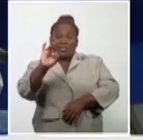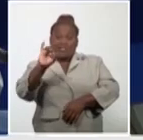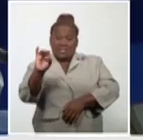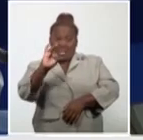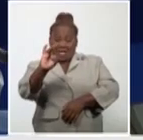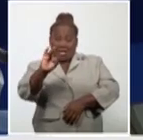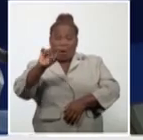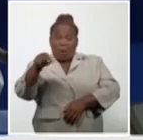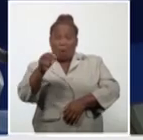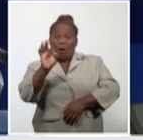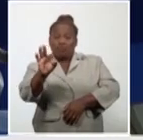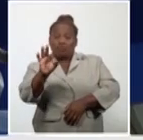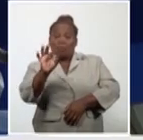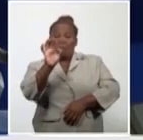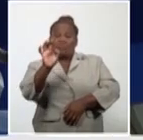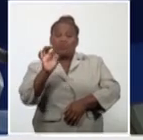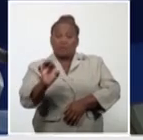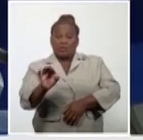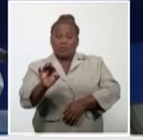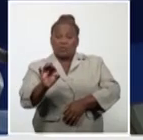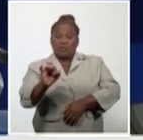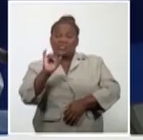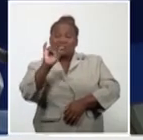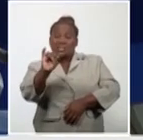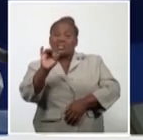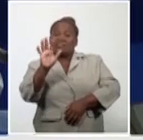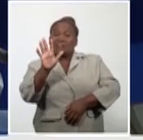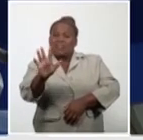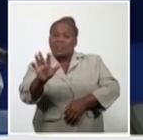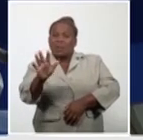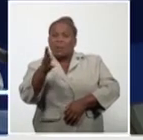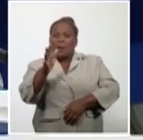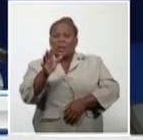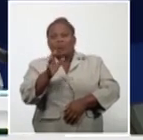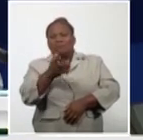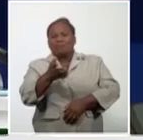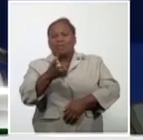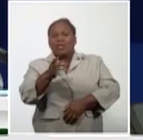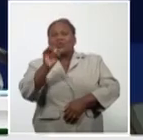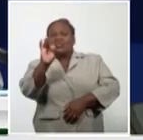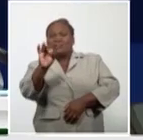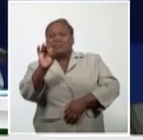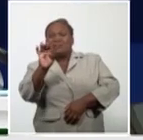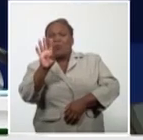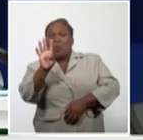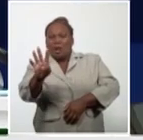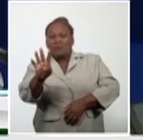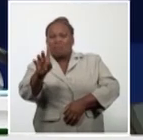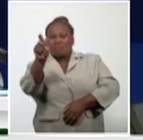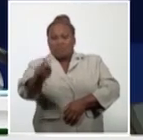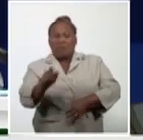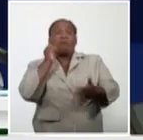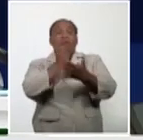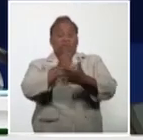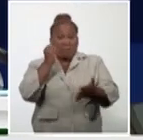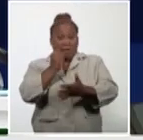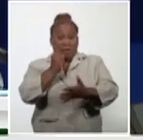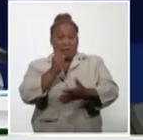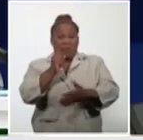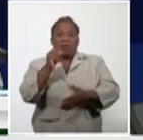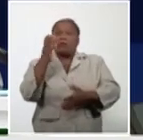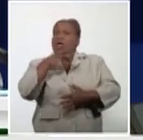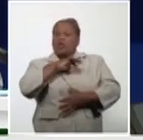87.88 percent, that is 65 of the 74 confirmed cases were asymptomatic. They had no